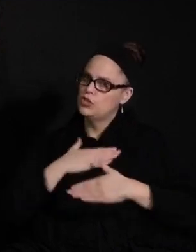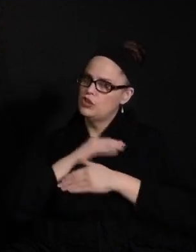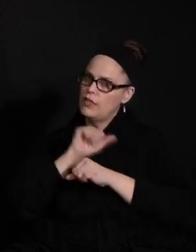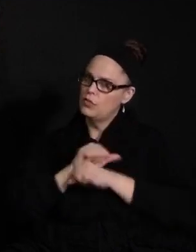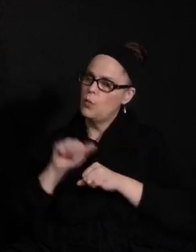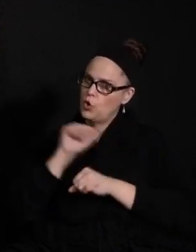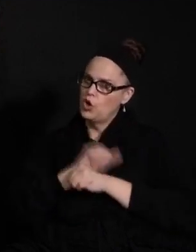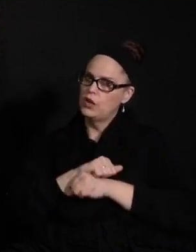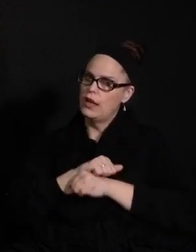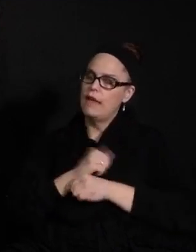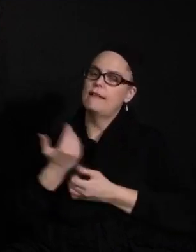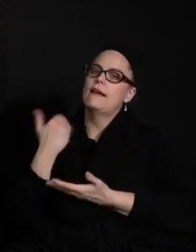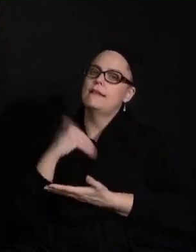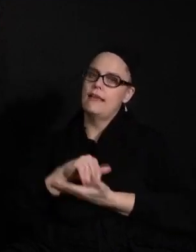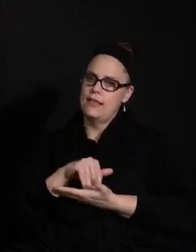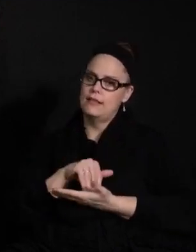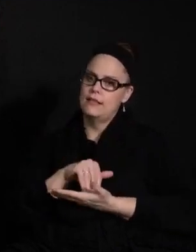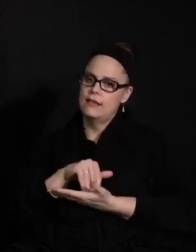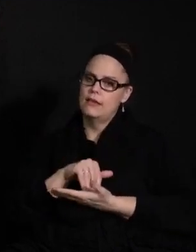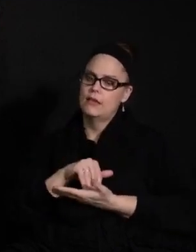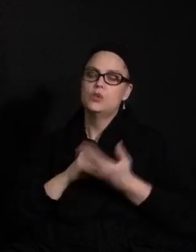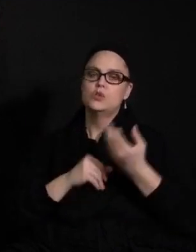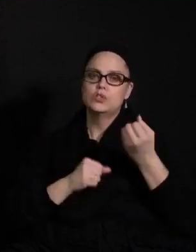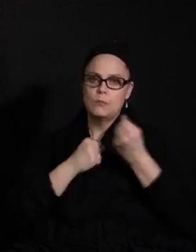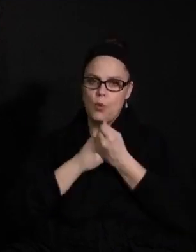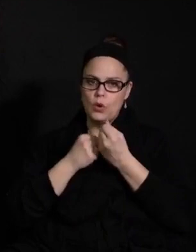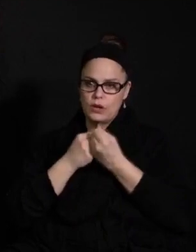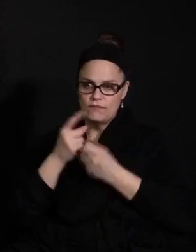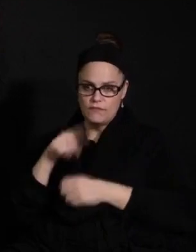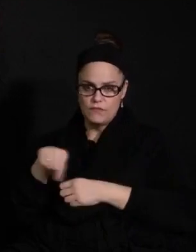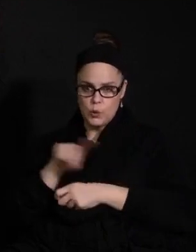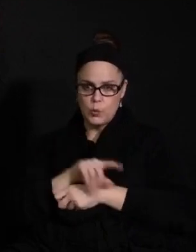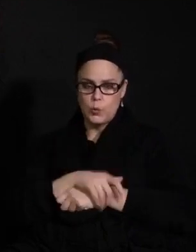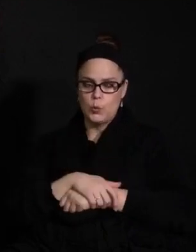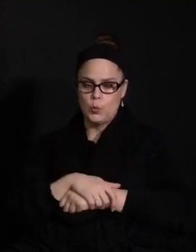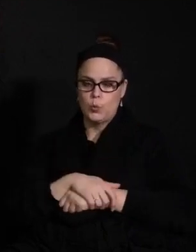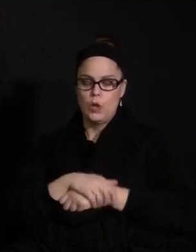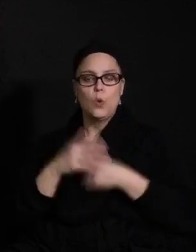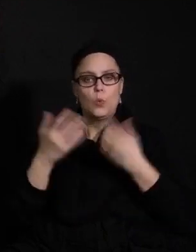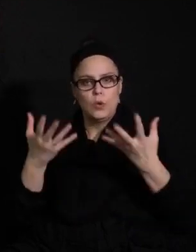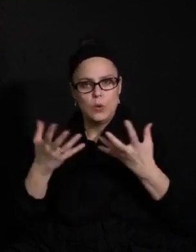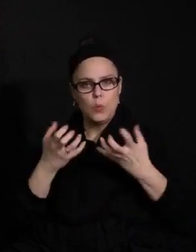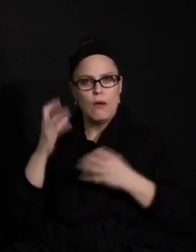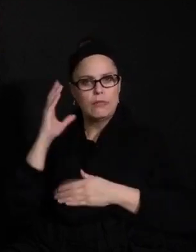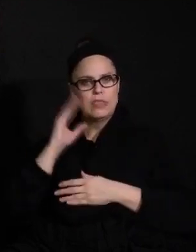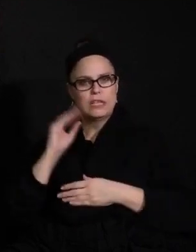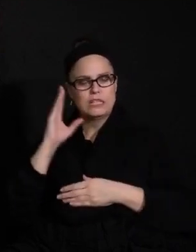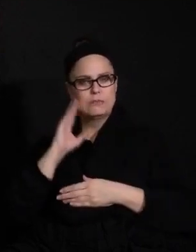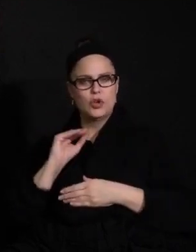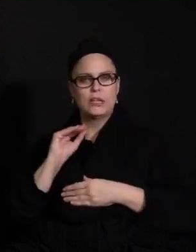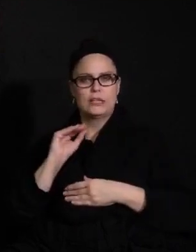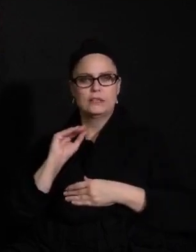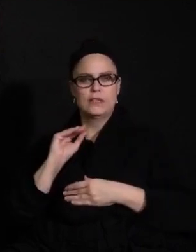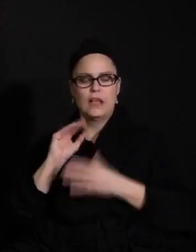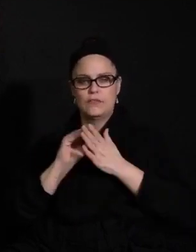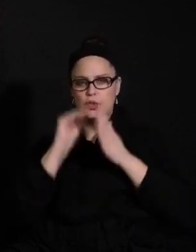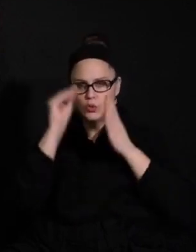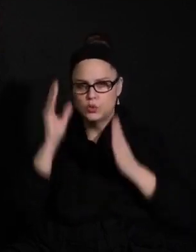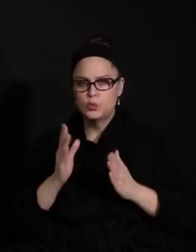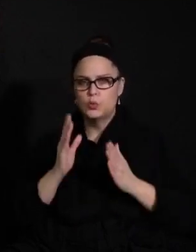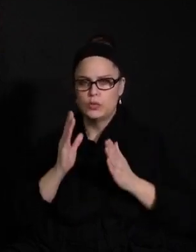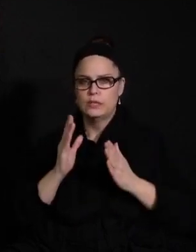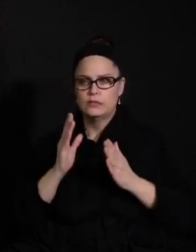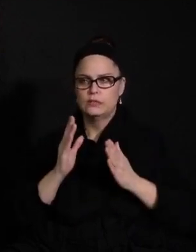they're doing. And again, it's really in support of you. We want, you know, we want the experiences for our students to be the very best